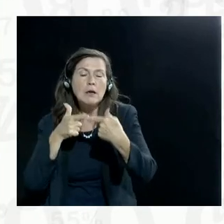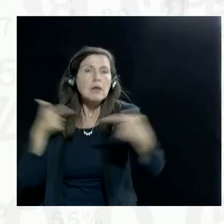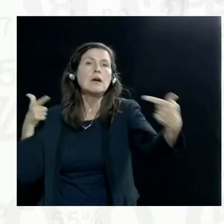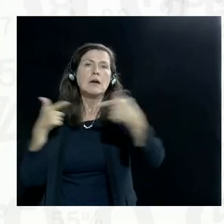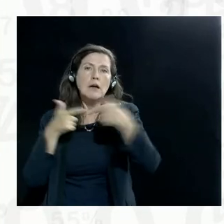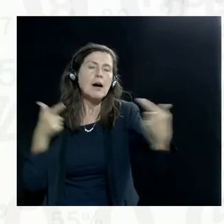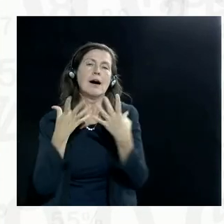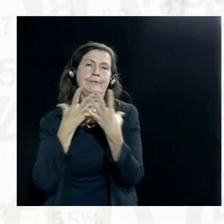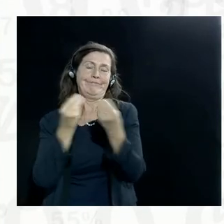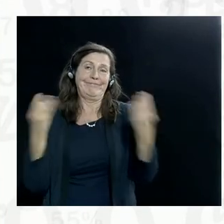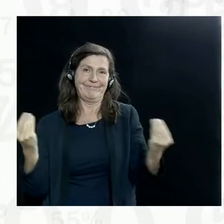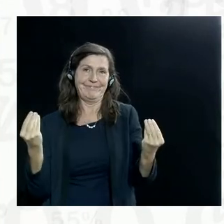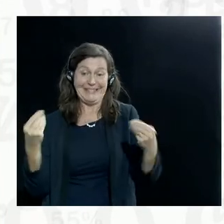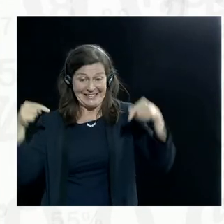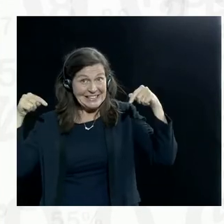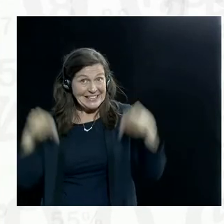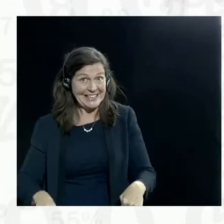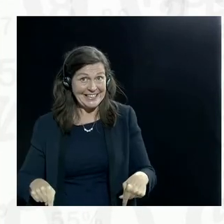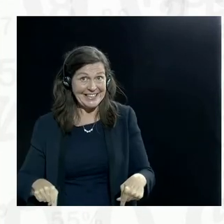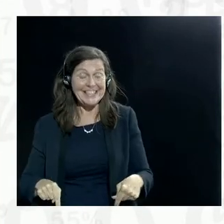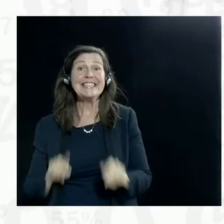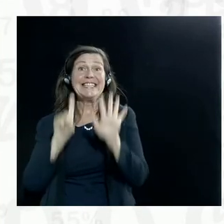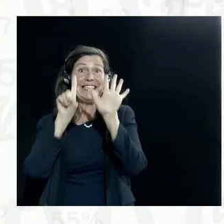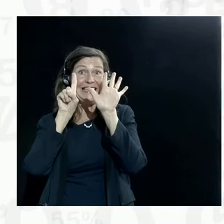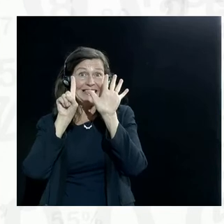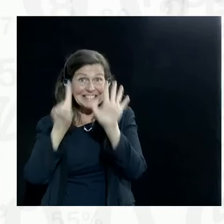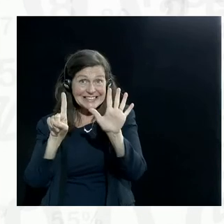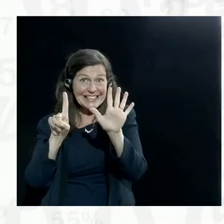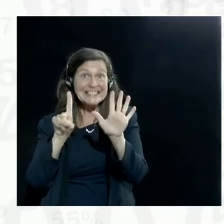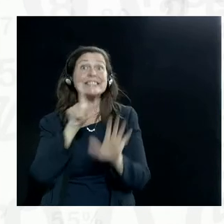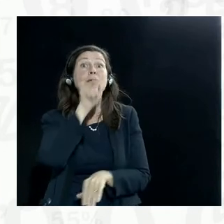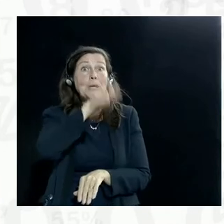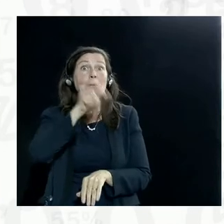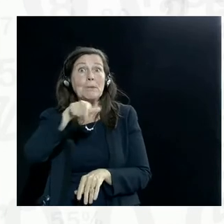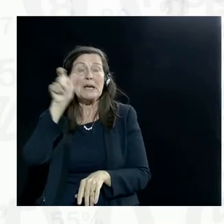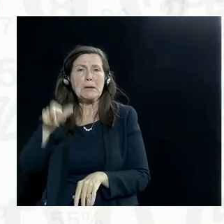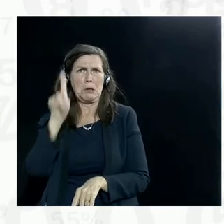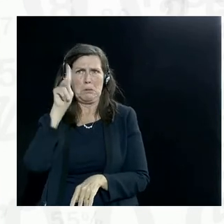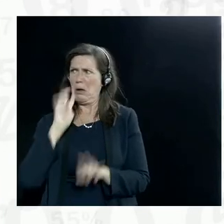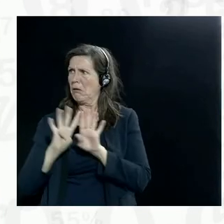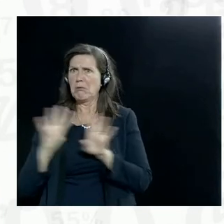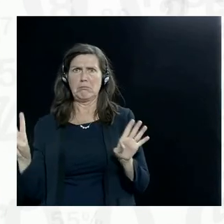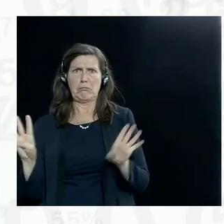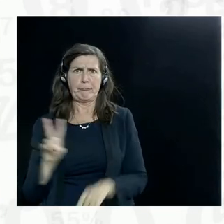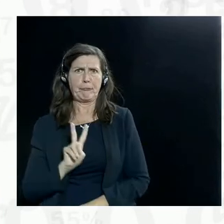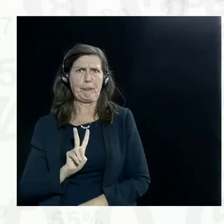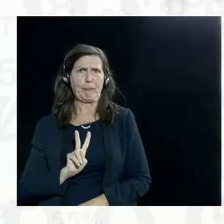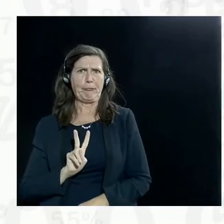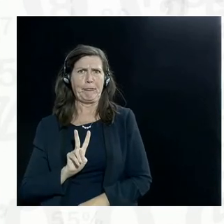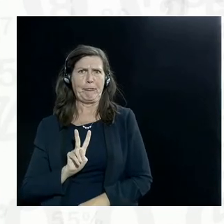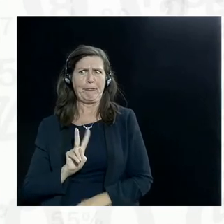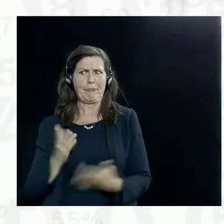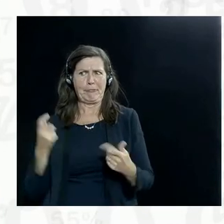And here we have six people in this session, believe it or not, you might not believe it when you look at the stage, but five